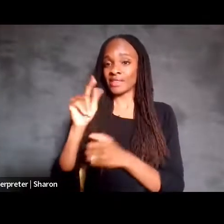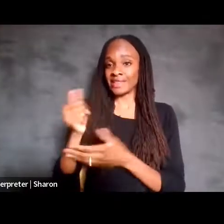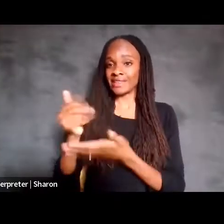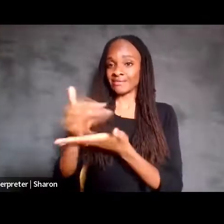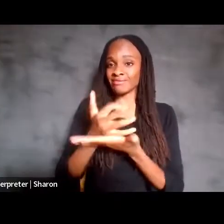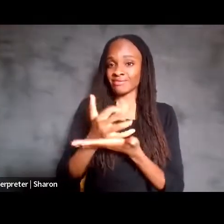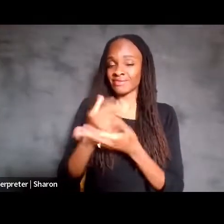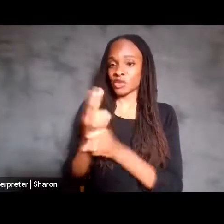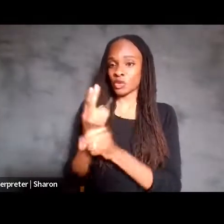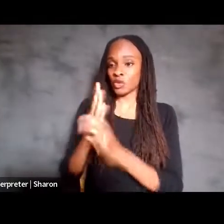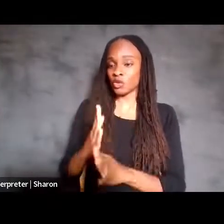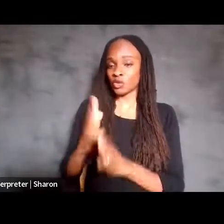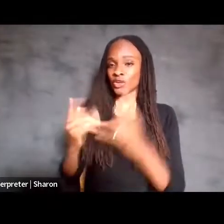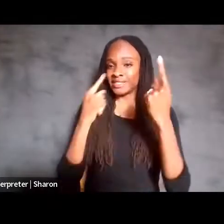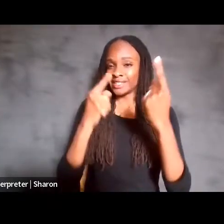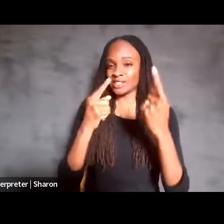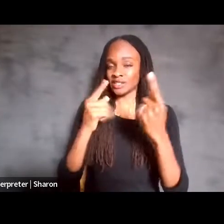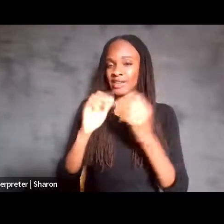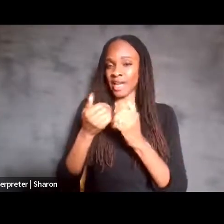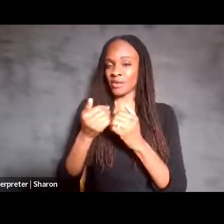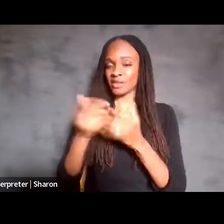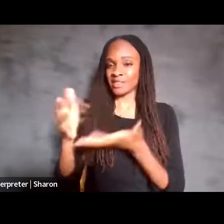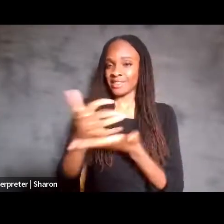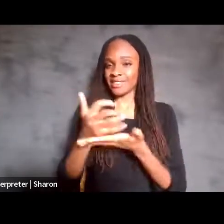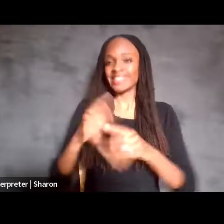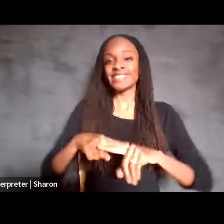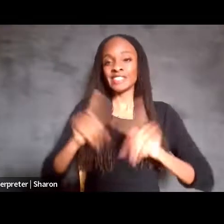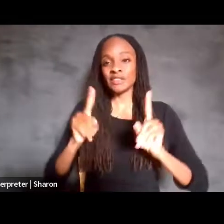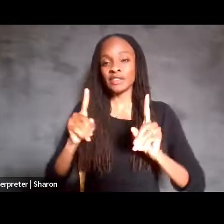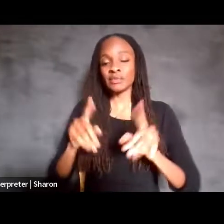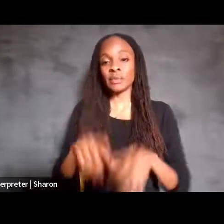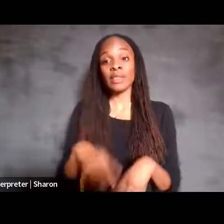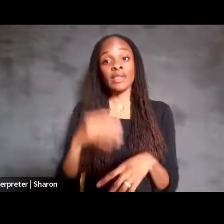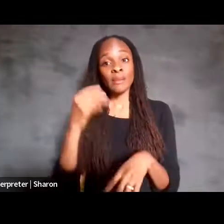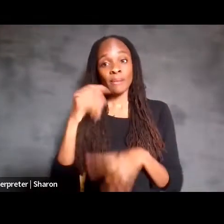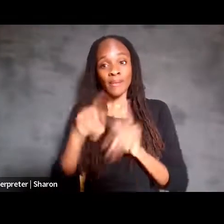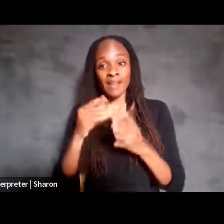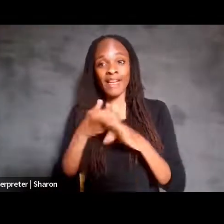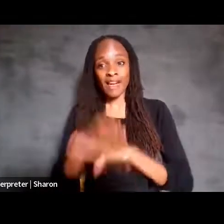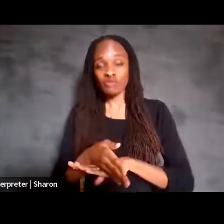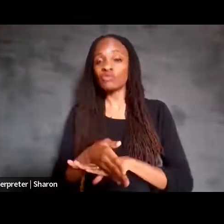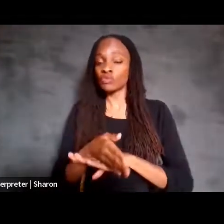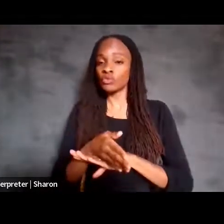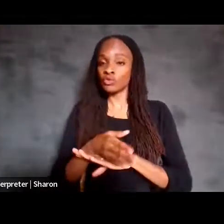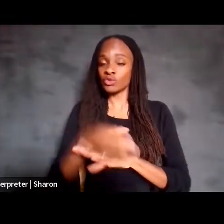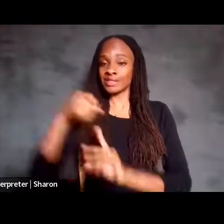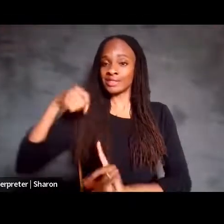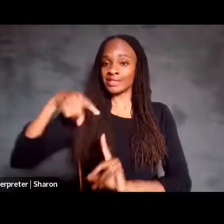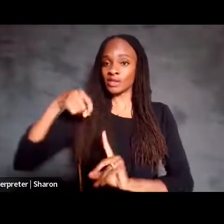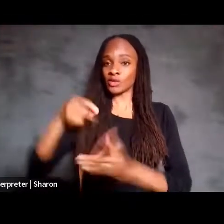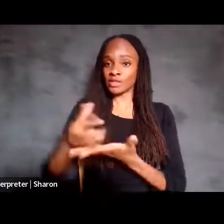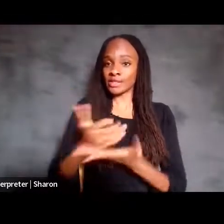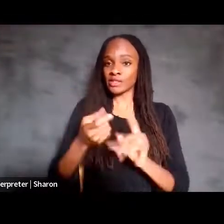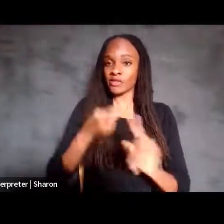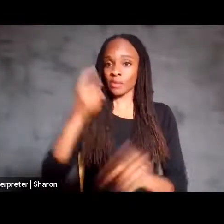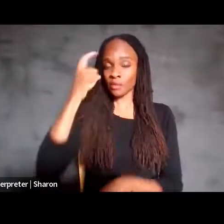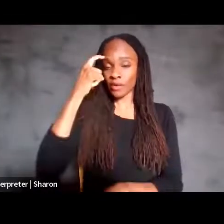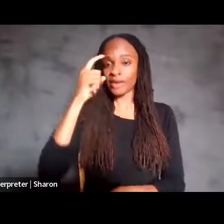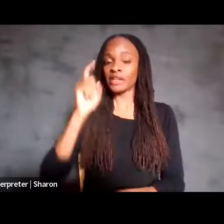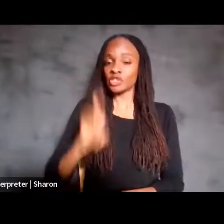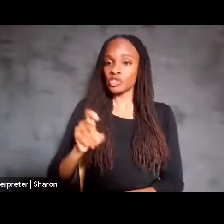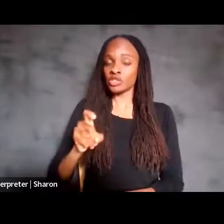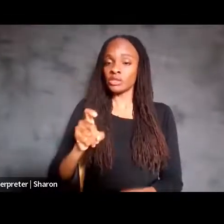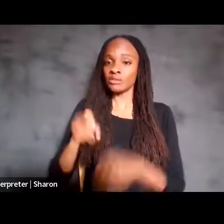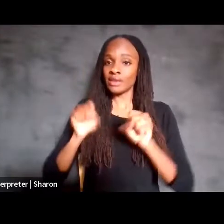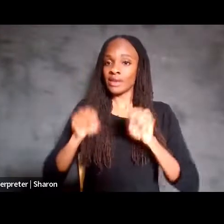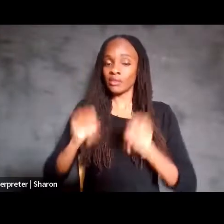collected, is different. However, once that signal is collected from the brain, it should be able to go to a